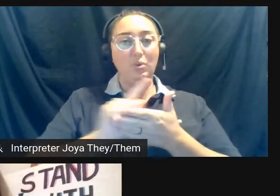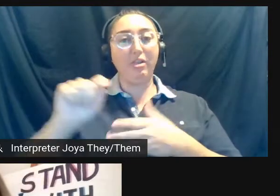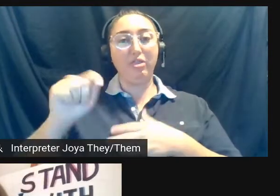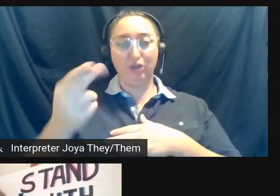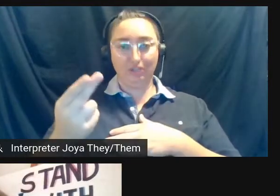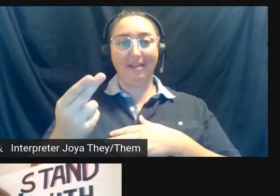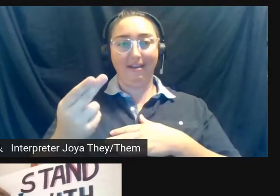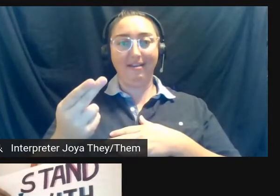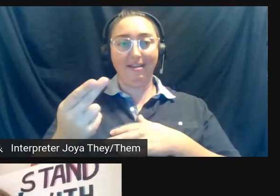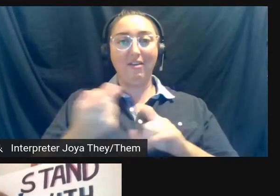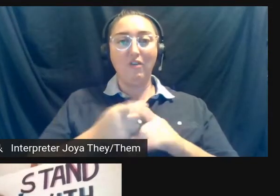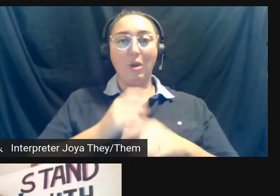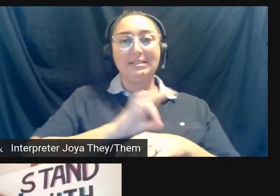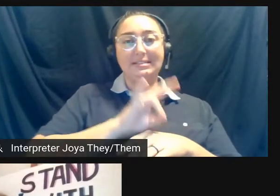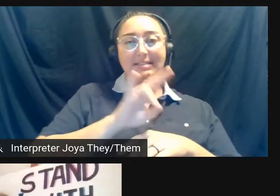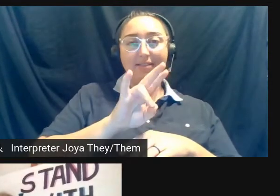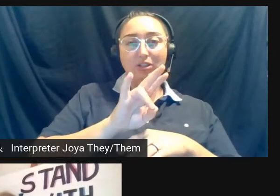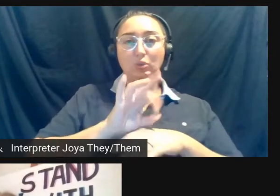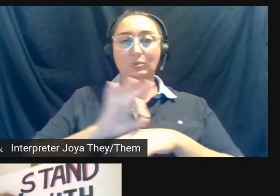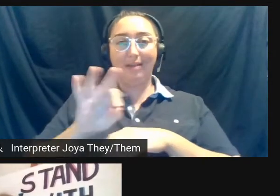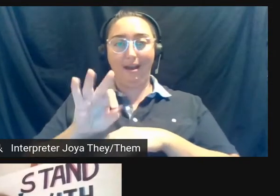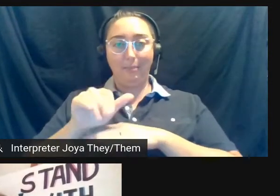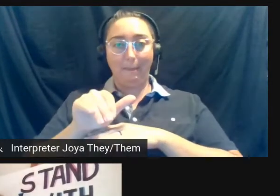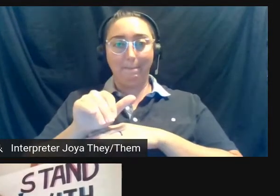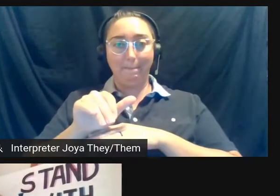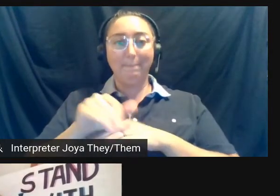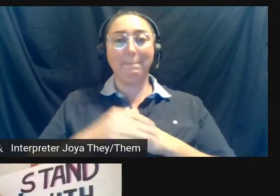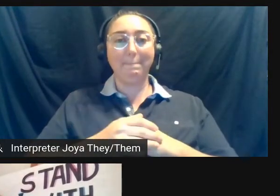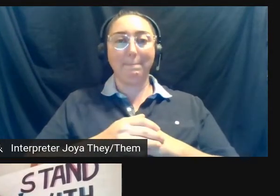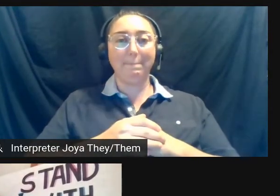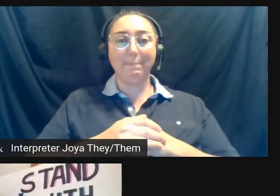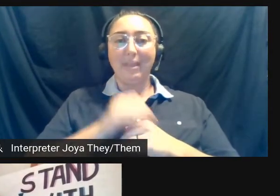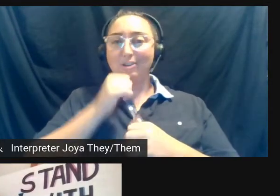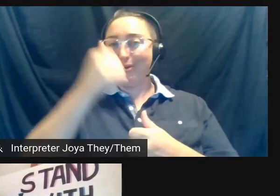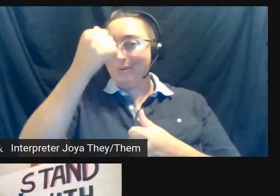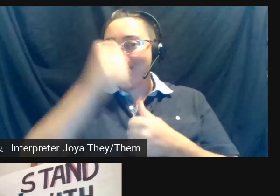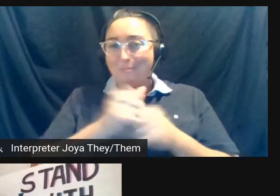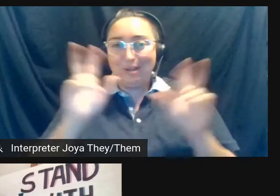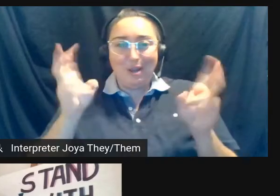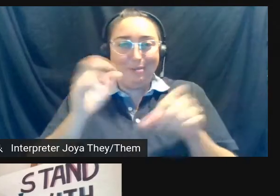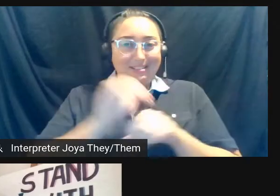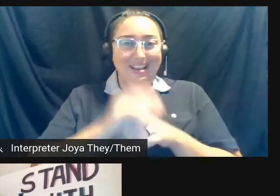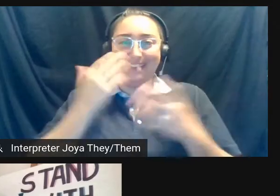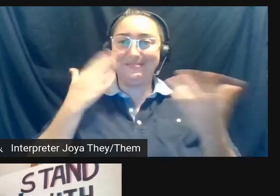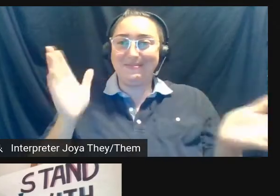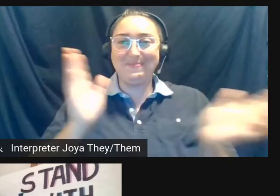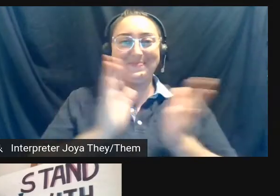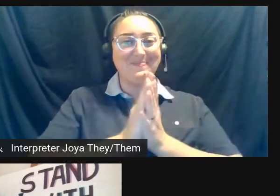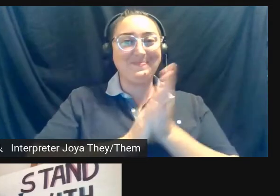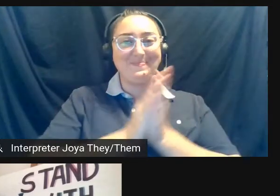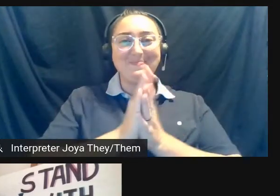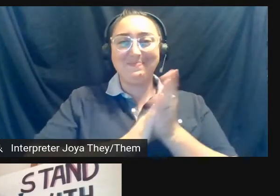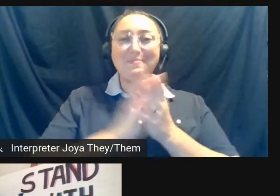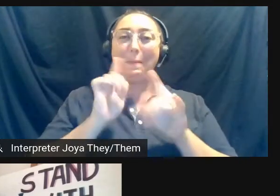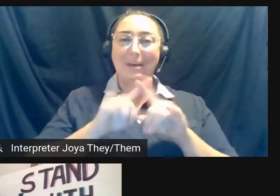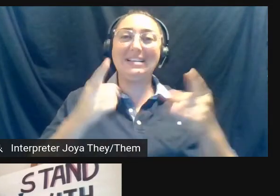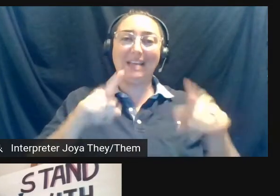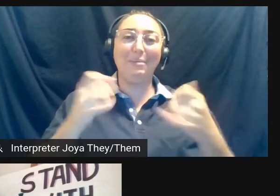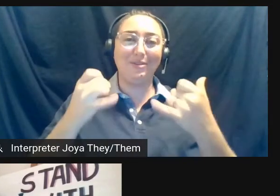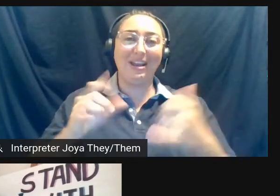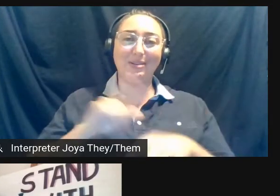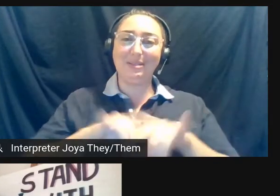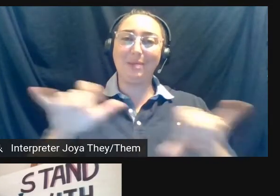7 to 9 p.m. I don't remember what they're talking about tonight, but it's happening at the same time.